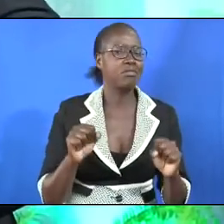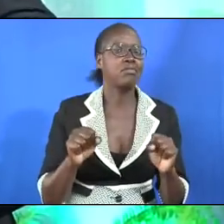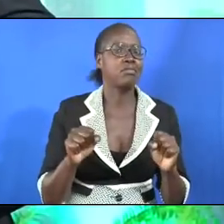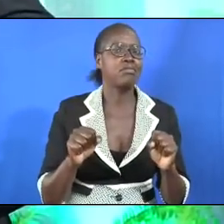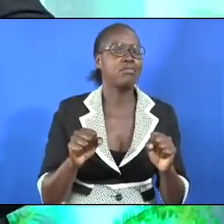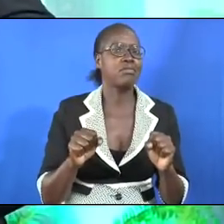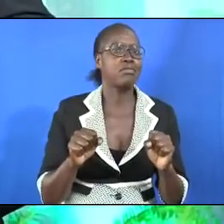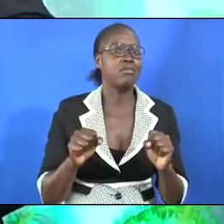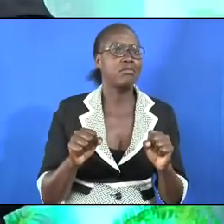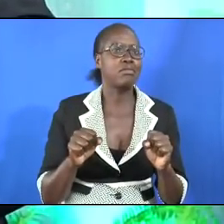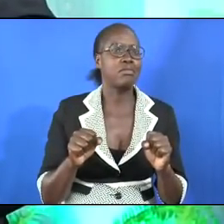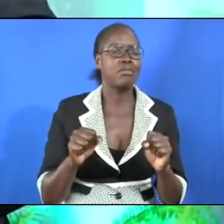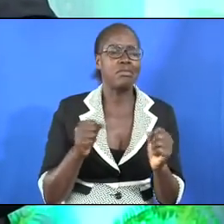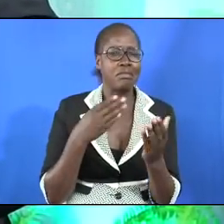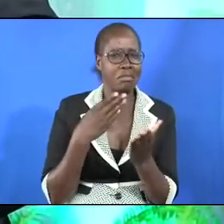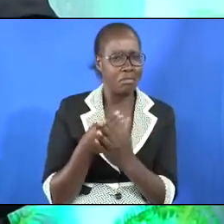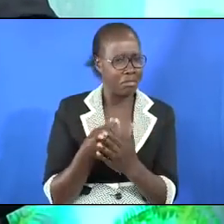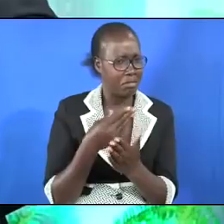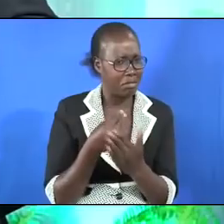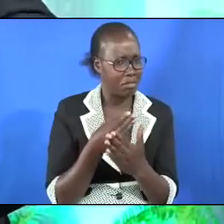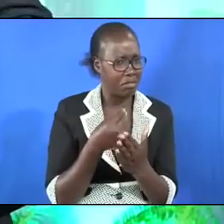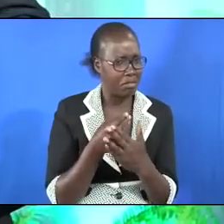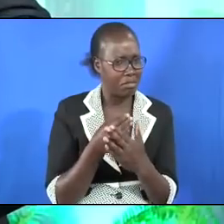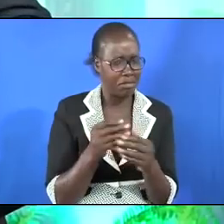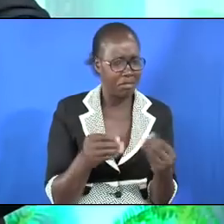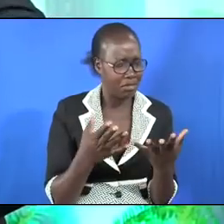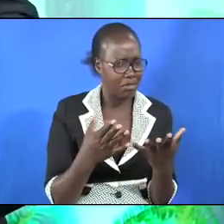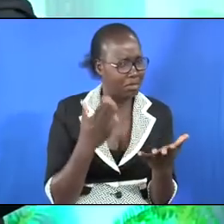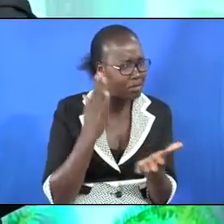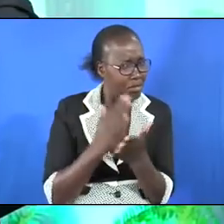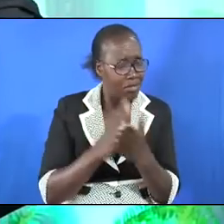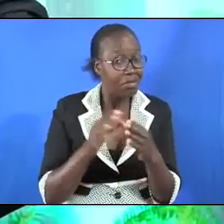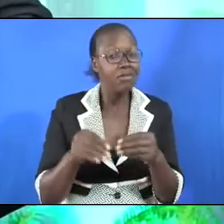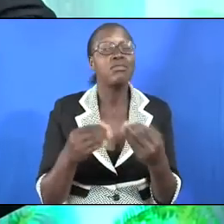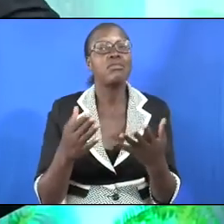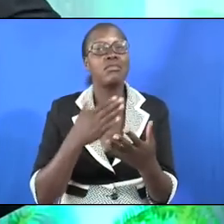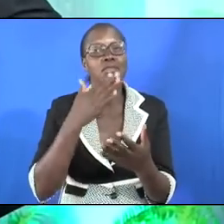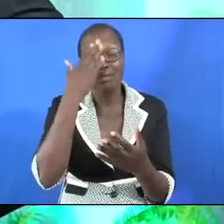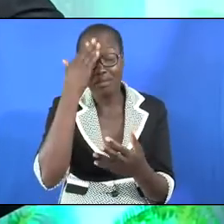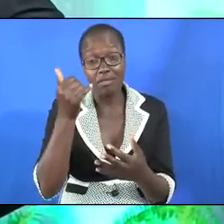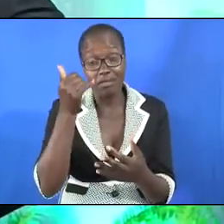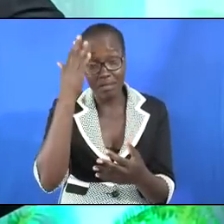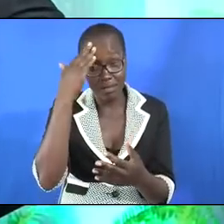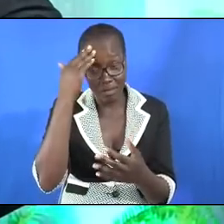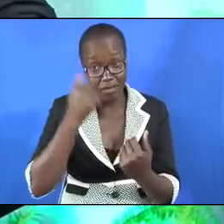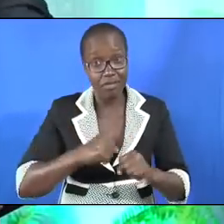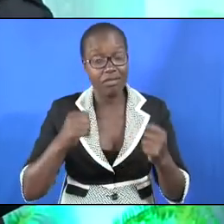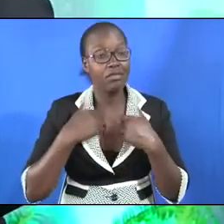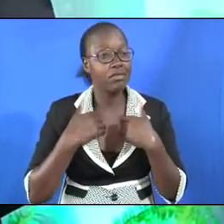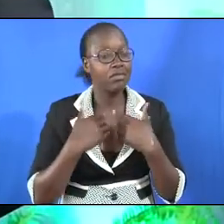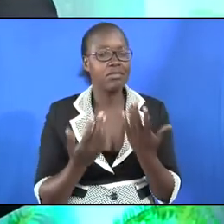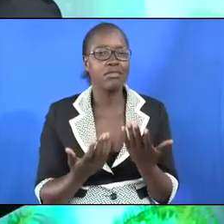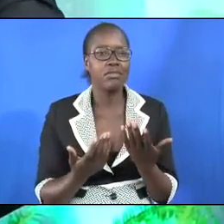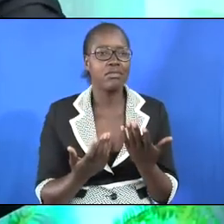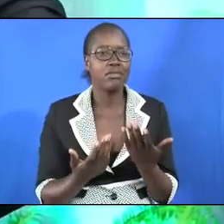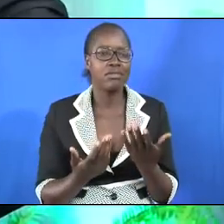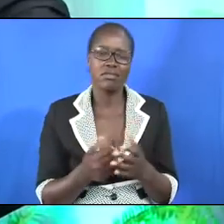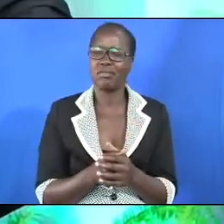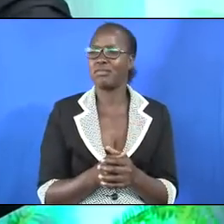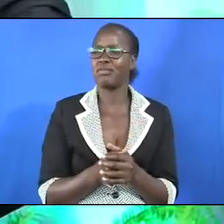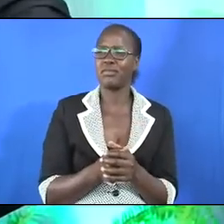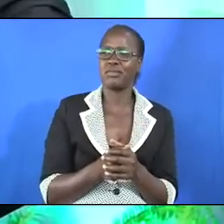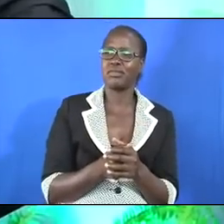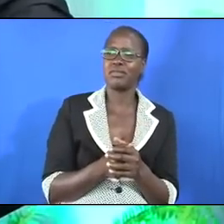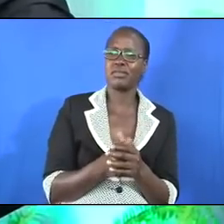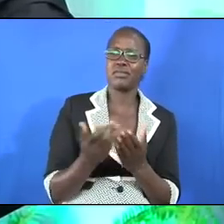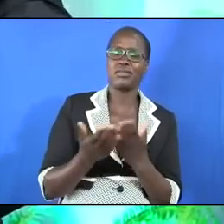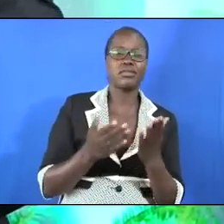give billions of shillings wouldn't you have given because we know that you have the ability these servants were wonderful servants